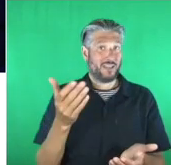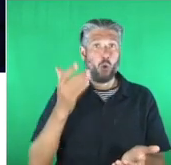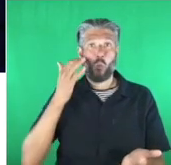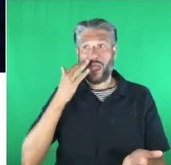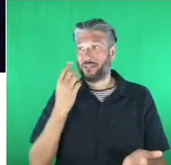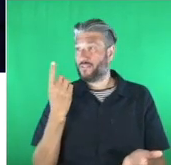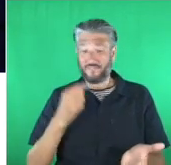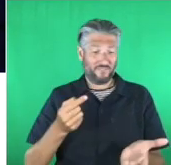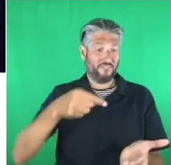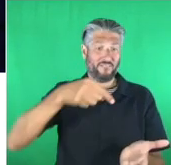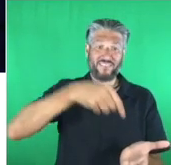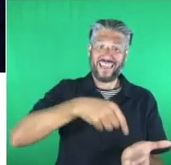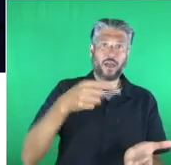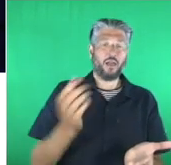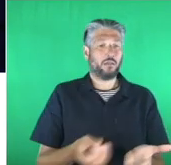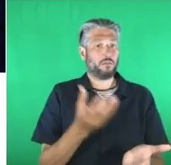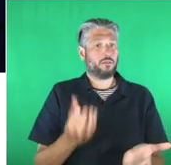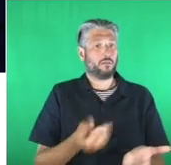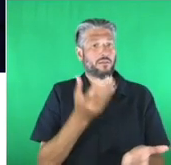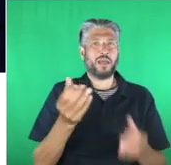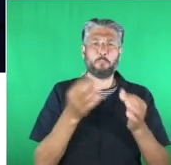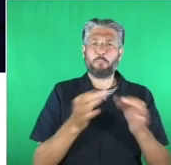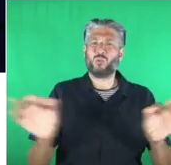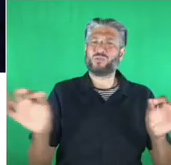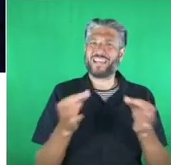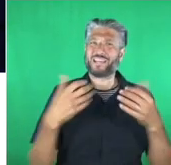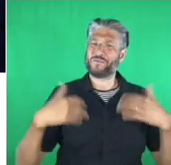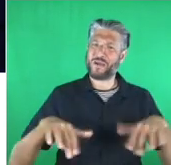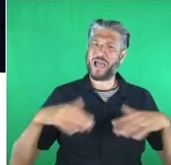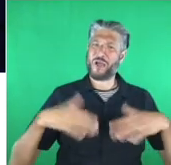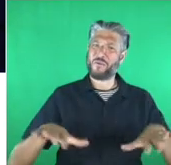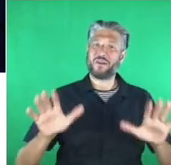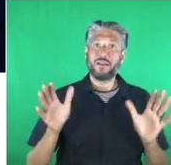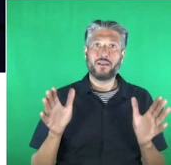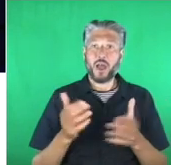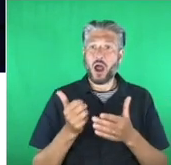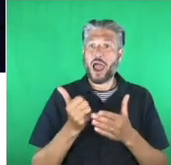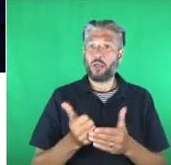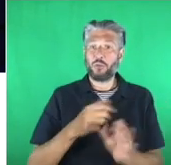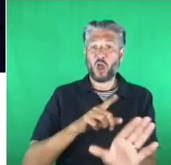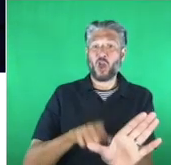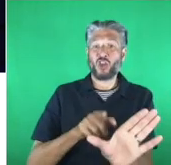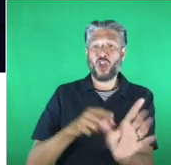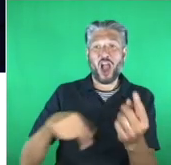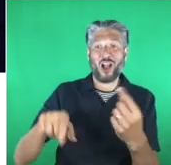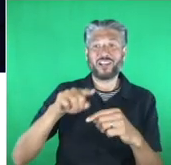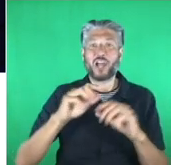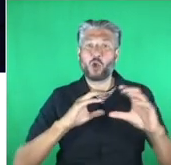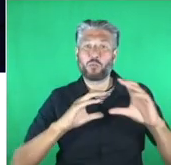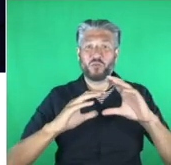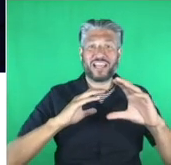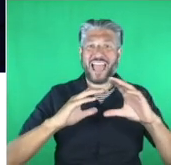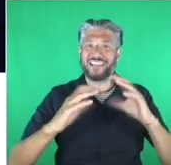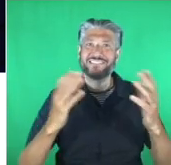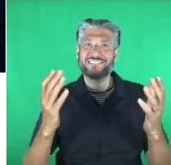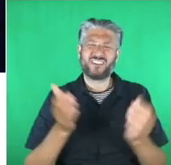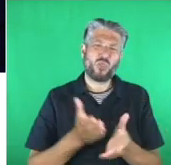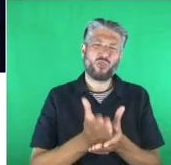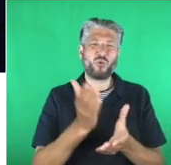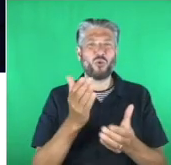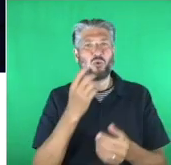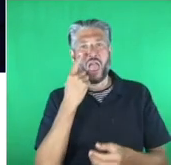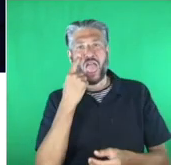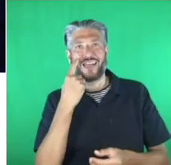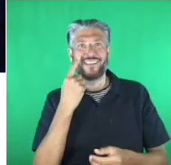everybody away and it's a way of giving young people a way of communicating. It draws young people in and it's playful but she got some young people who hadn't